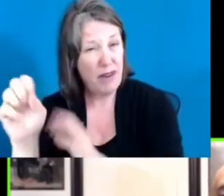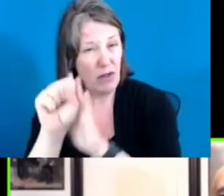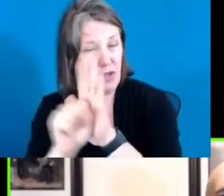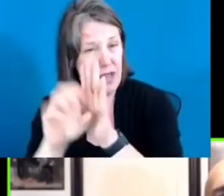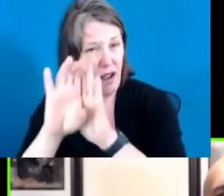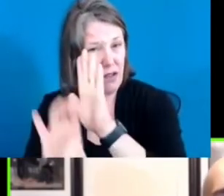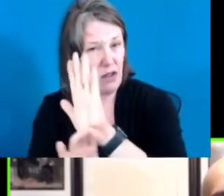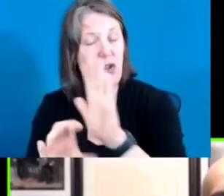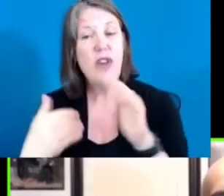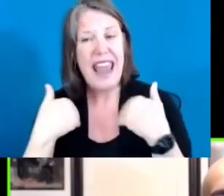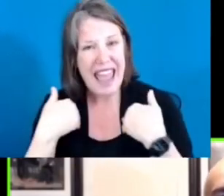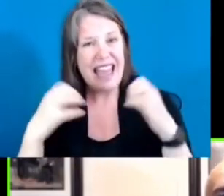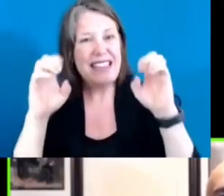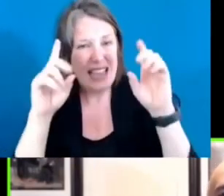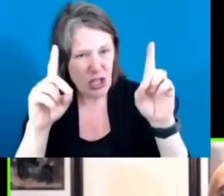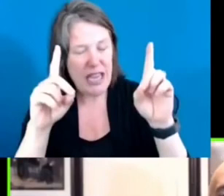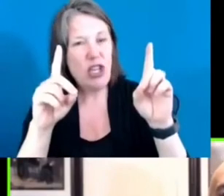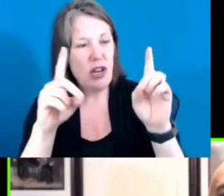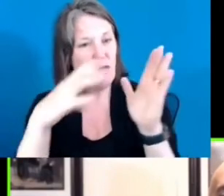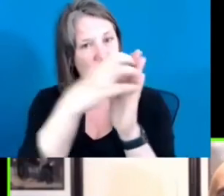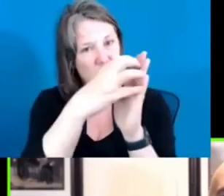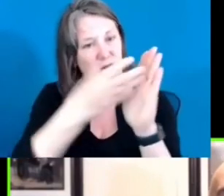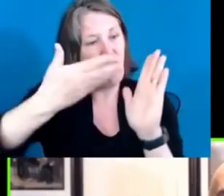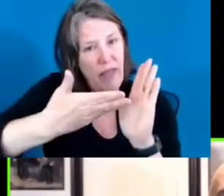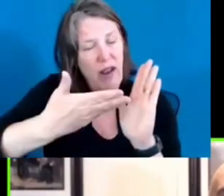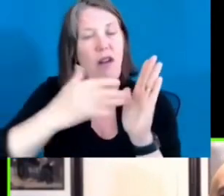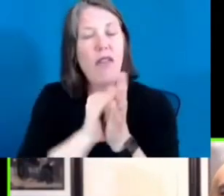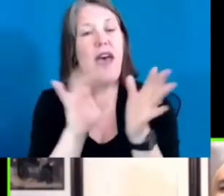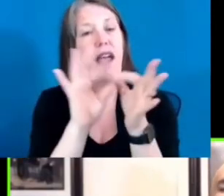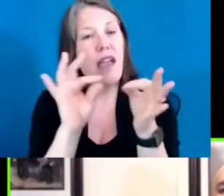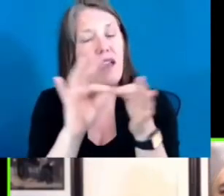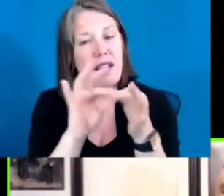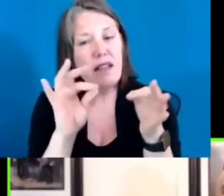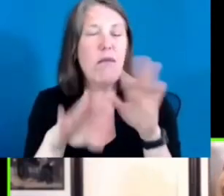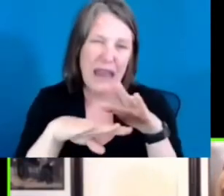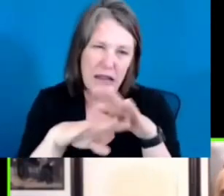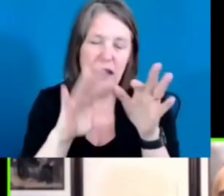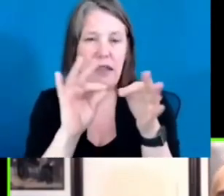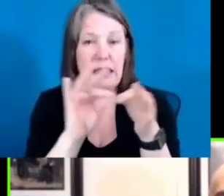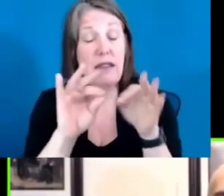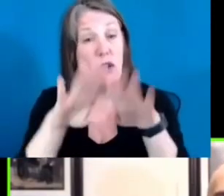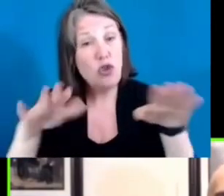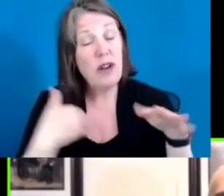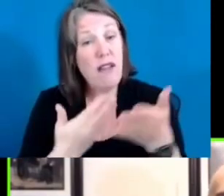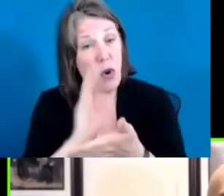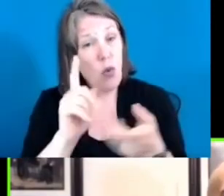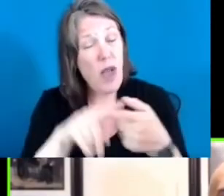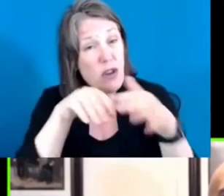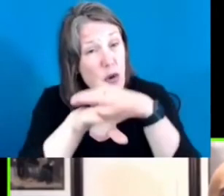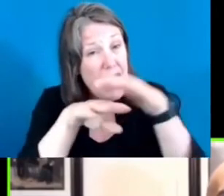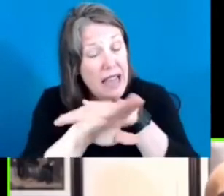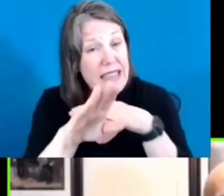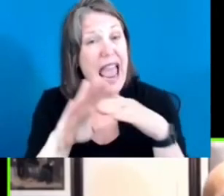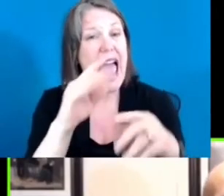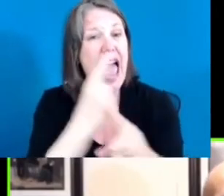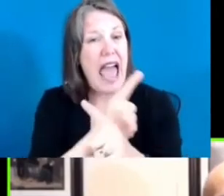that basically says children have the right to accessing an adequate education system. Well, what does that